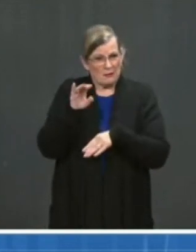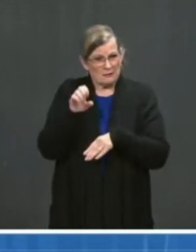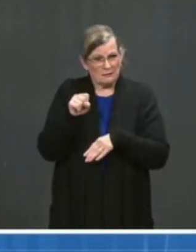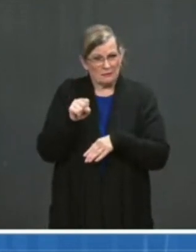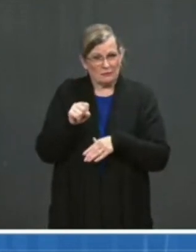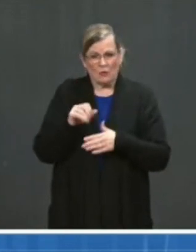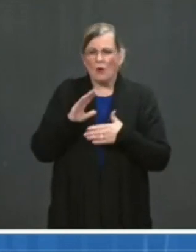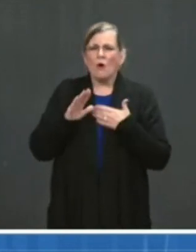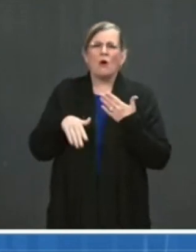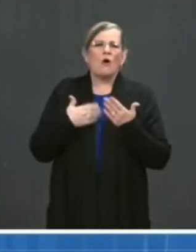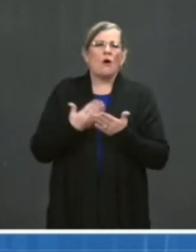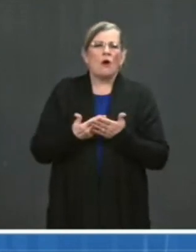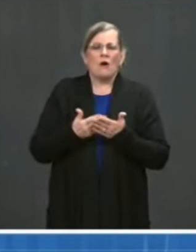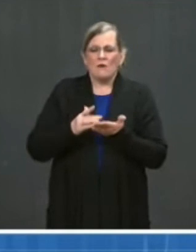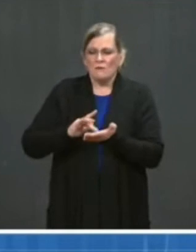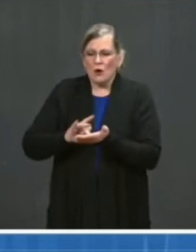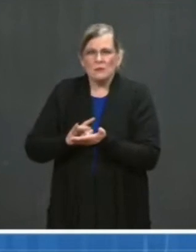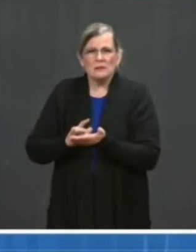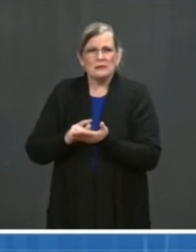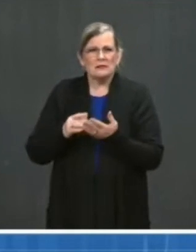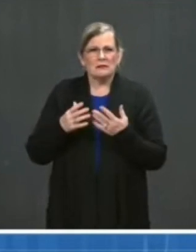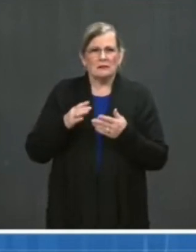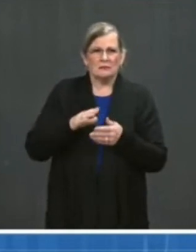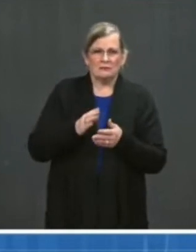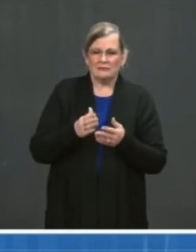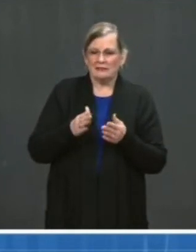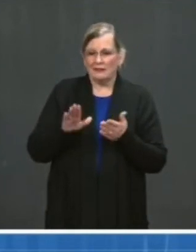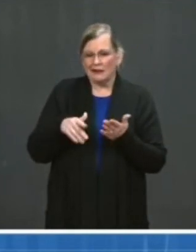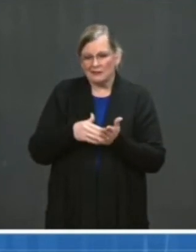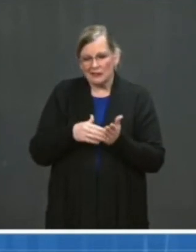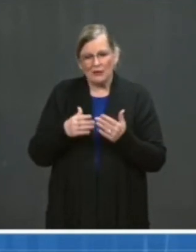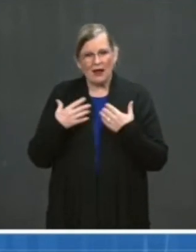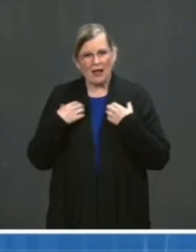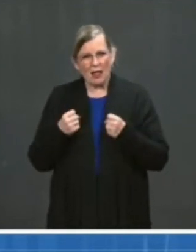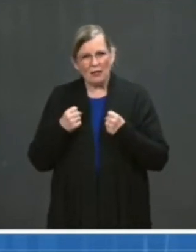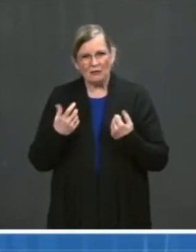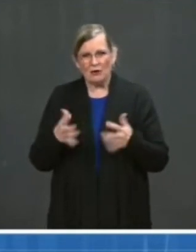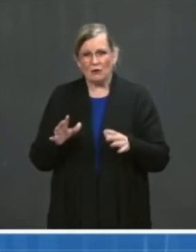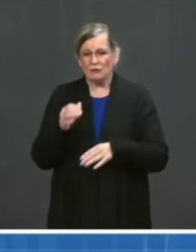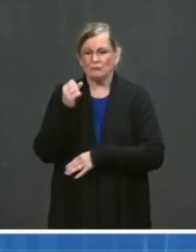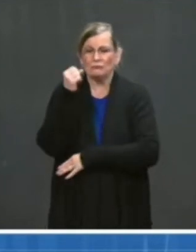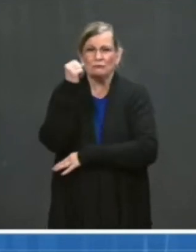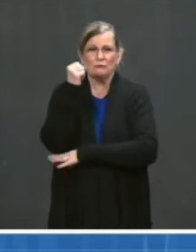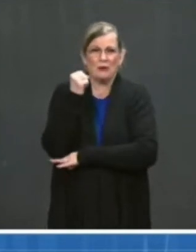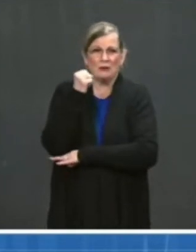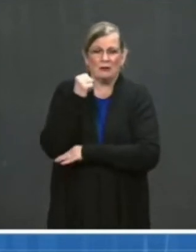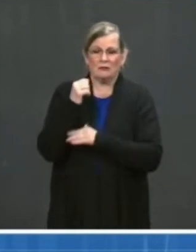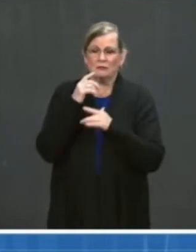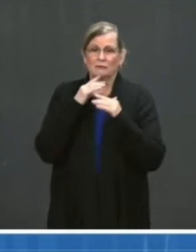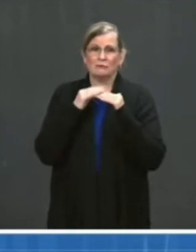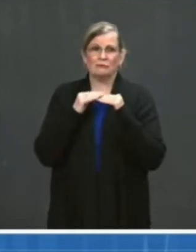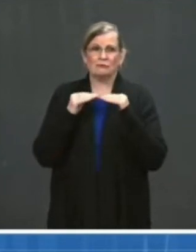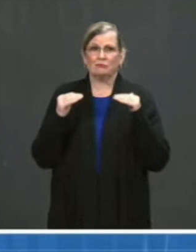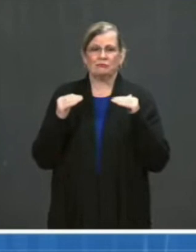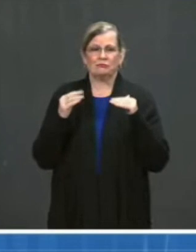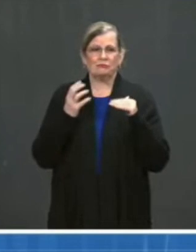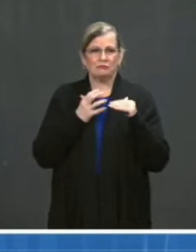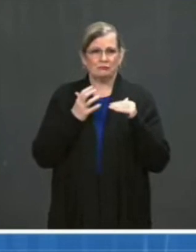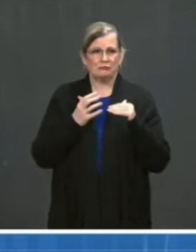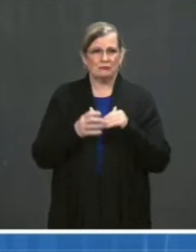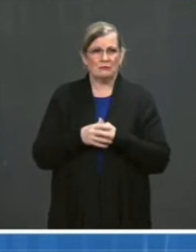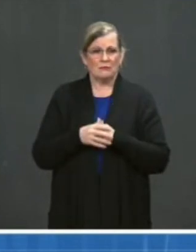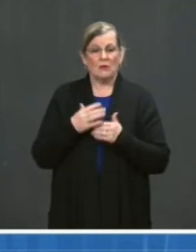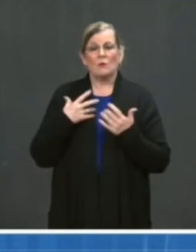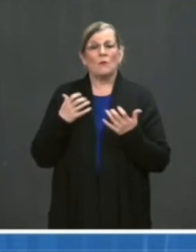This is a record level of weekly vaccine supply. I do want to address the recent issues at the manufacturing plant in